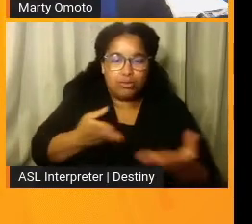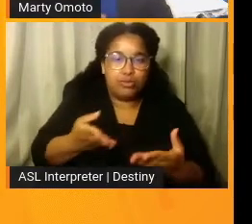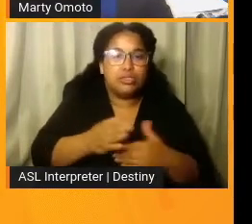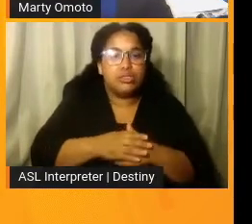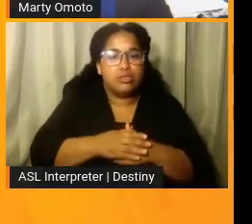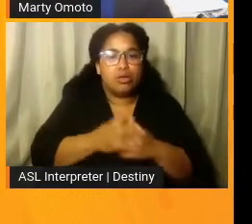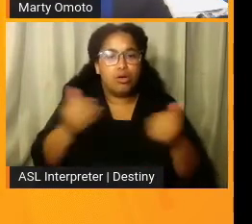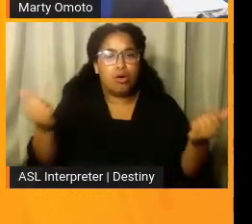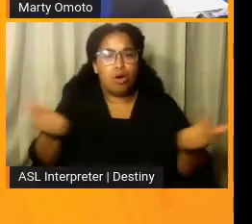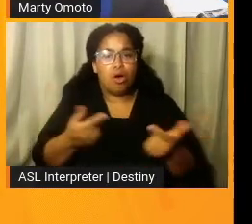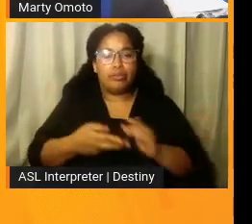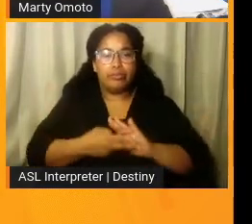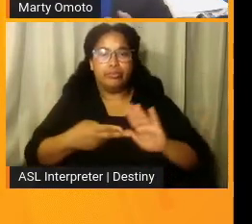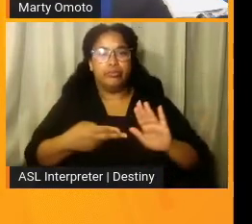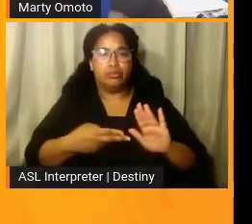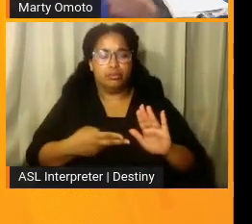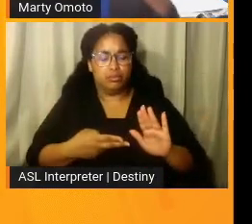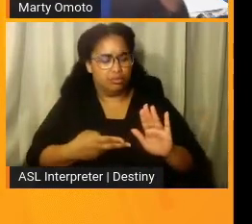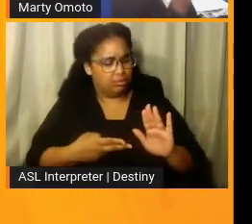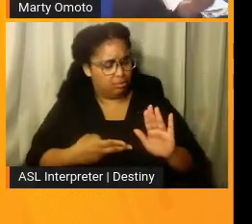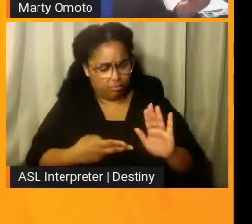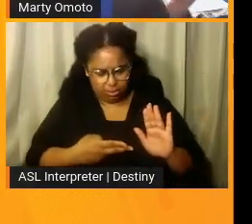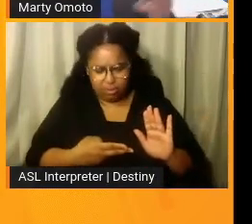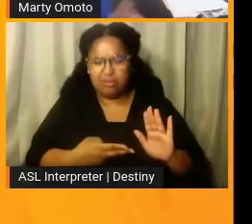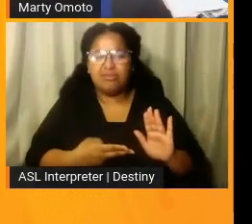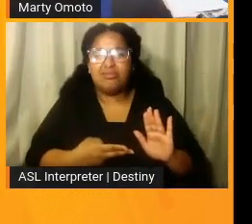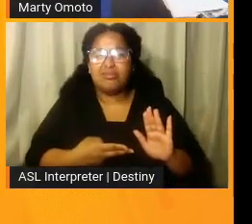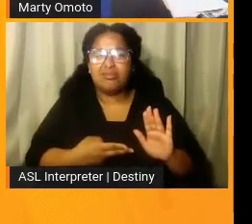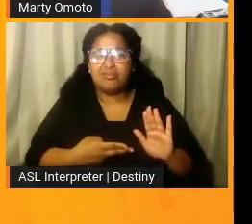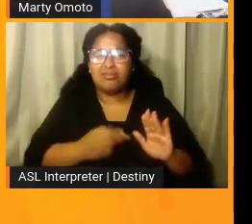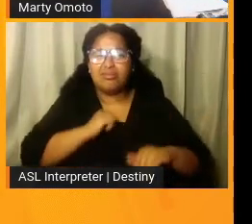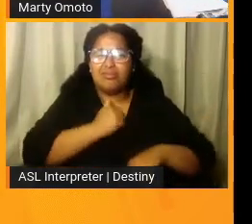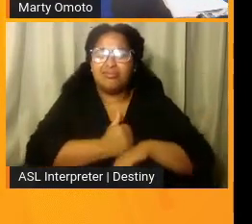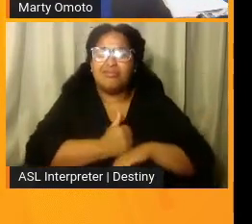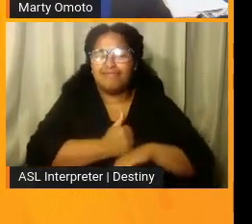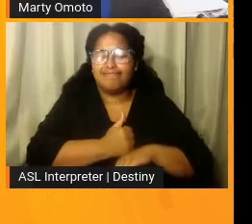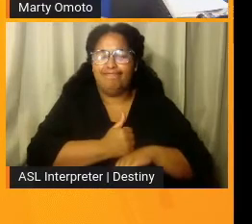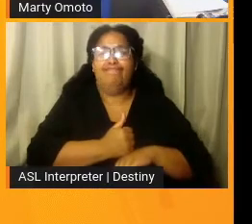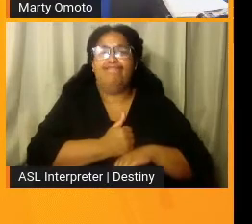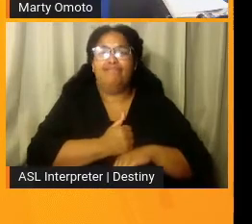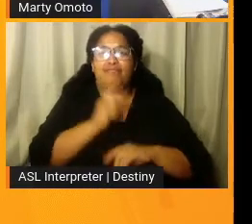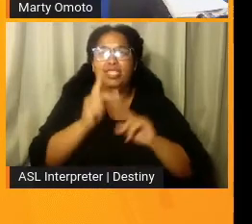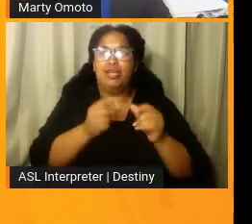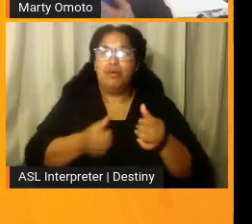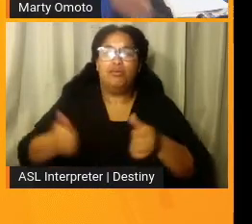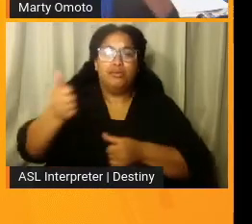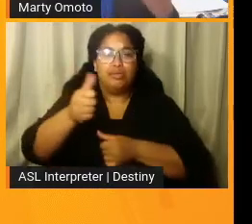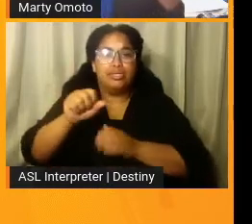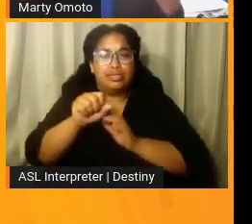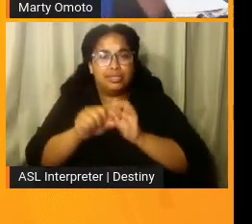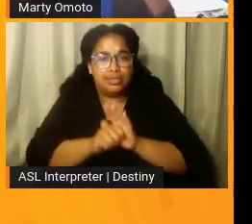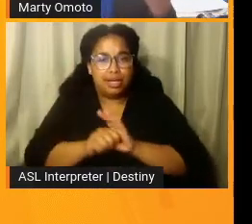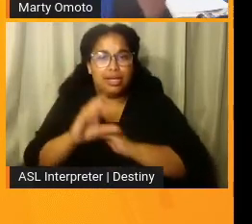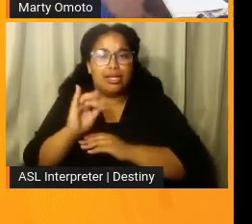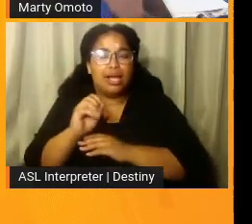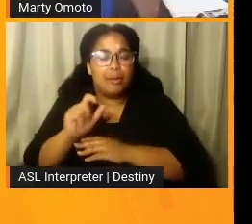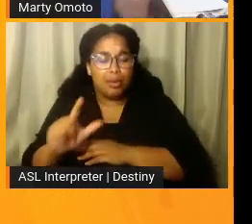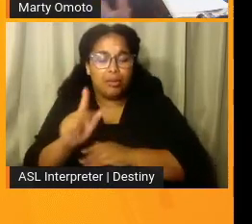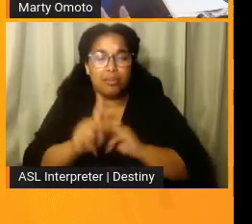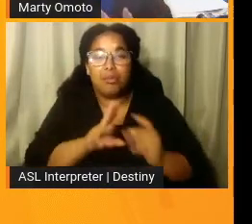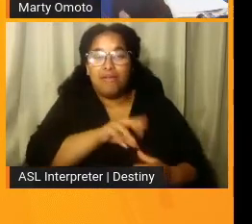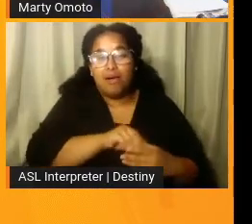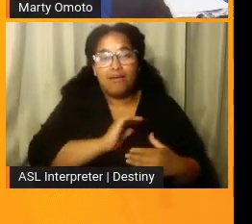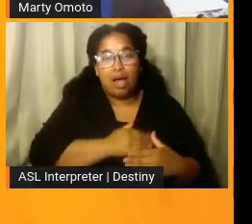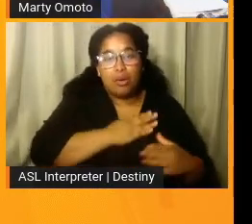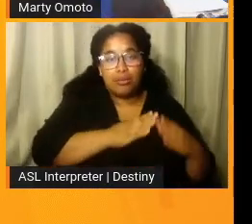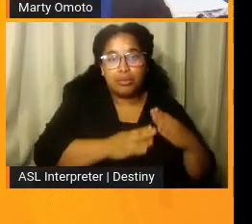be stereotyped. And what happens is people in the state Capitol, people in our communities, and even our each